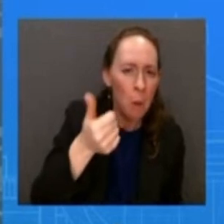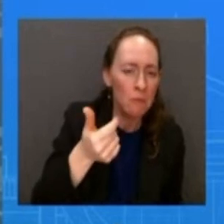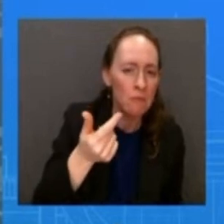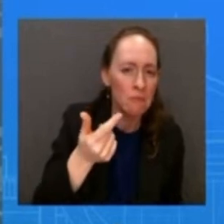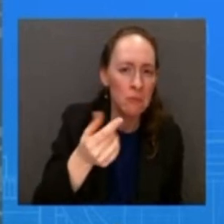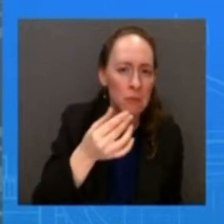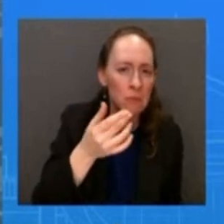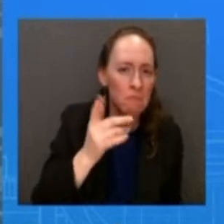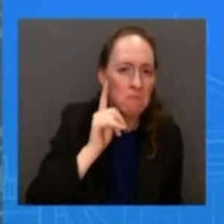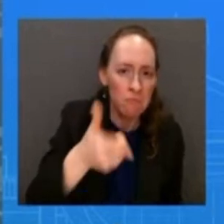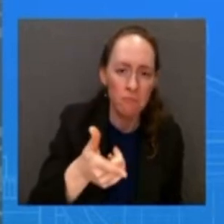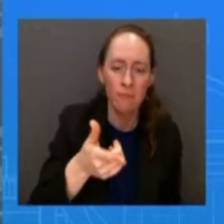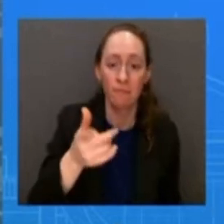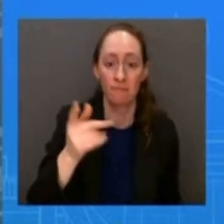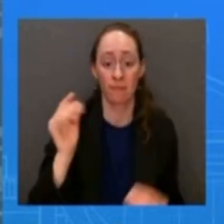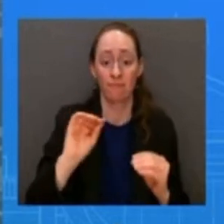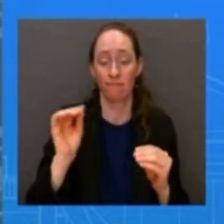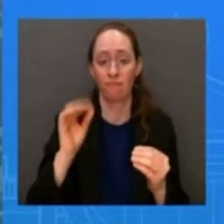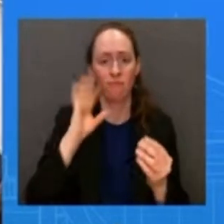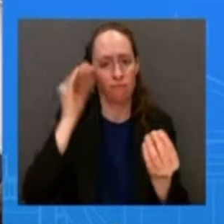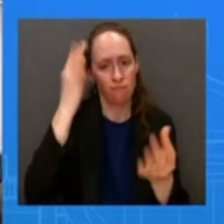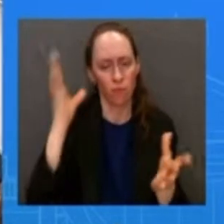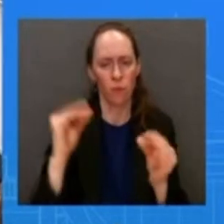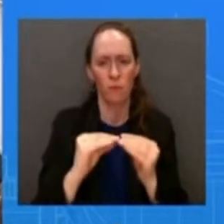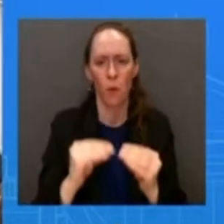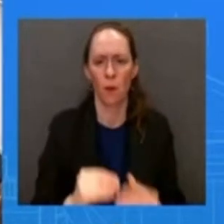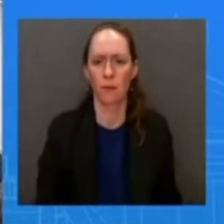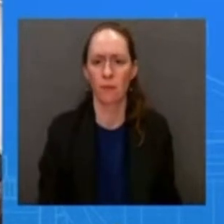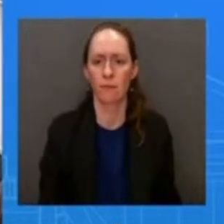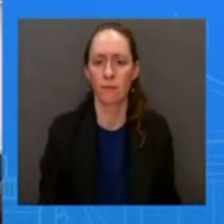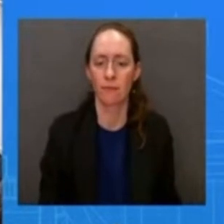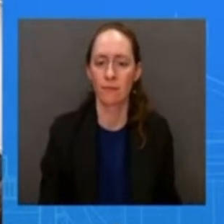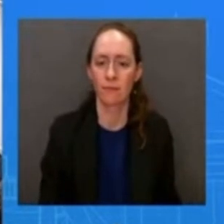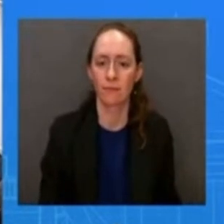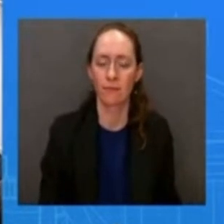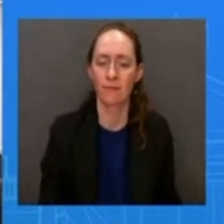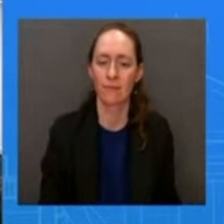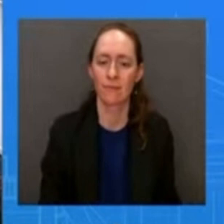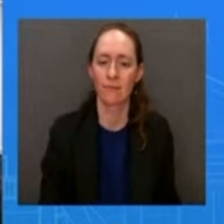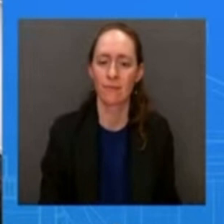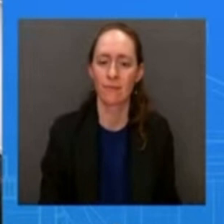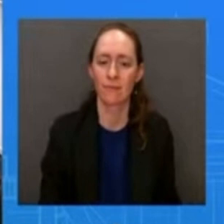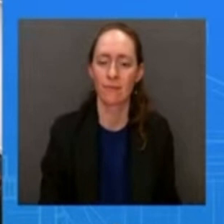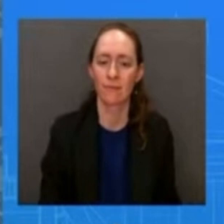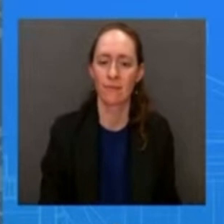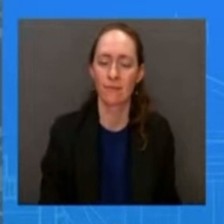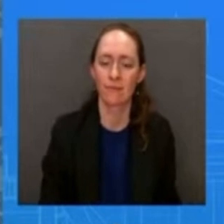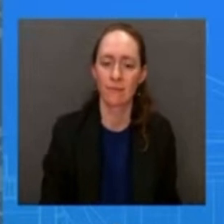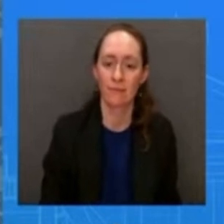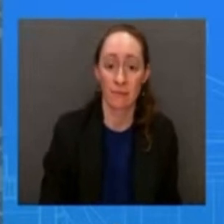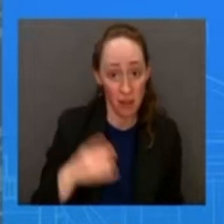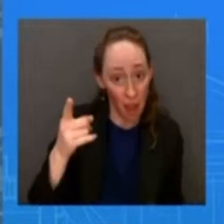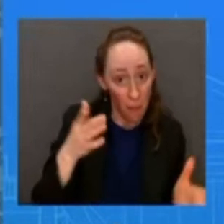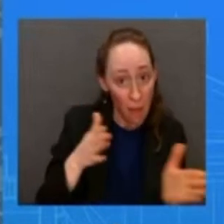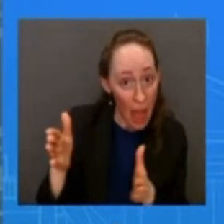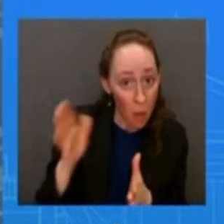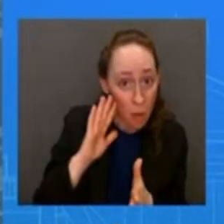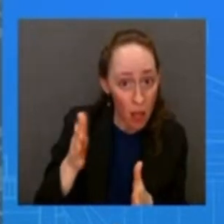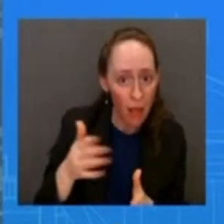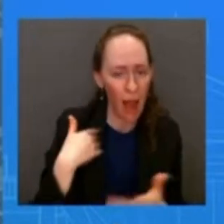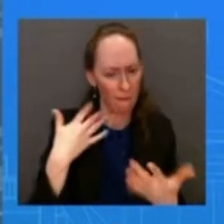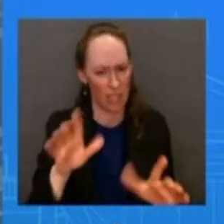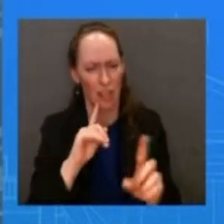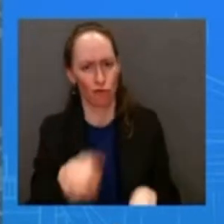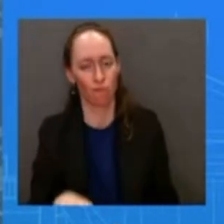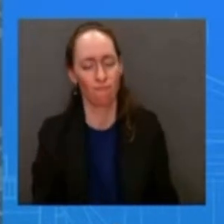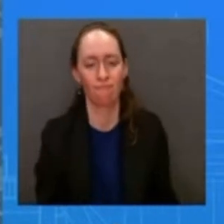this time and we'll have more to share would i be safe in saying that you do intend or is there something i just i actually just answered your question we will have more to share